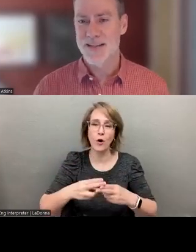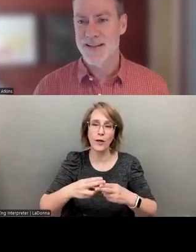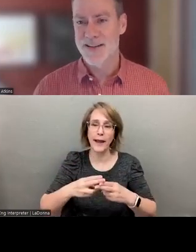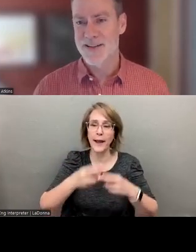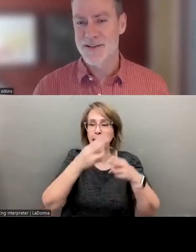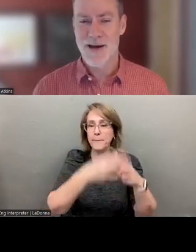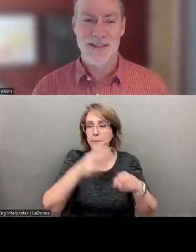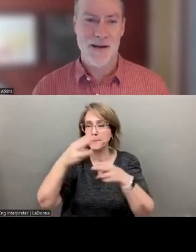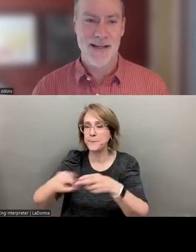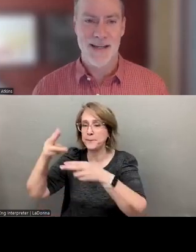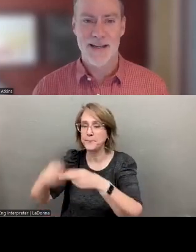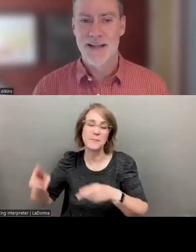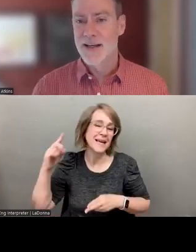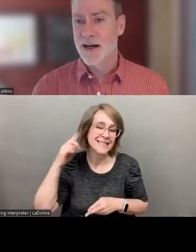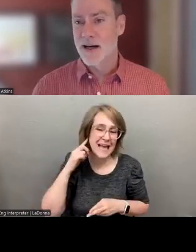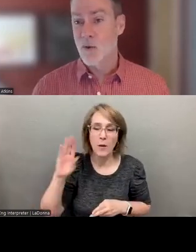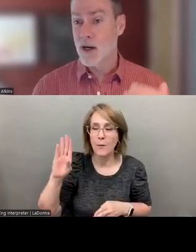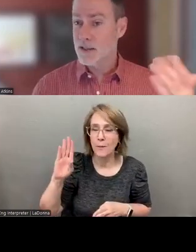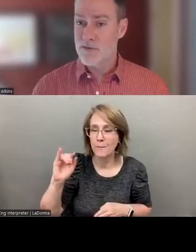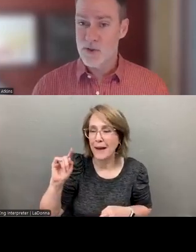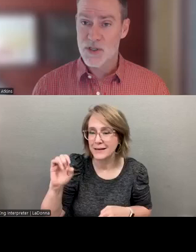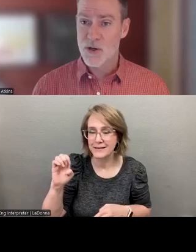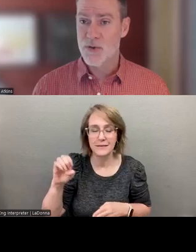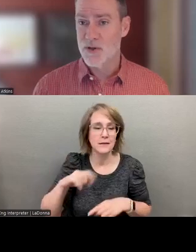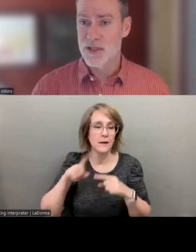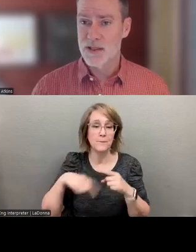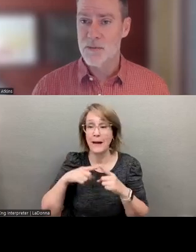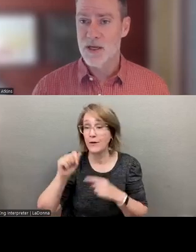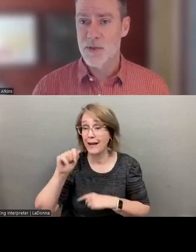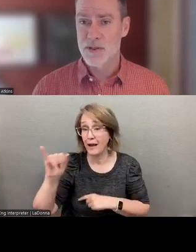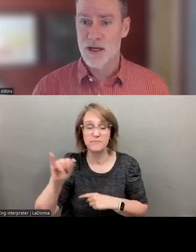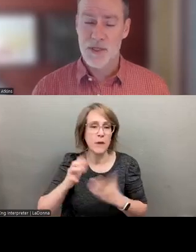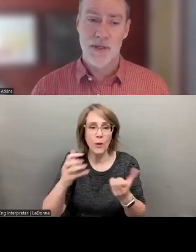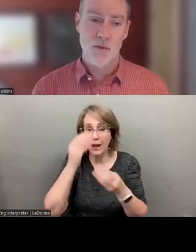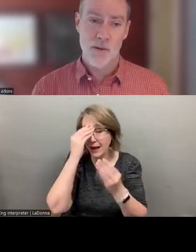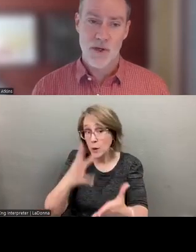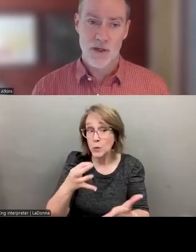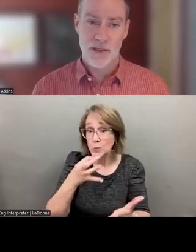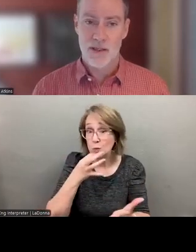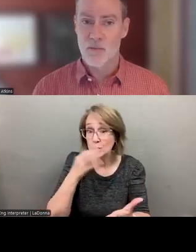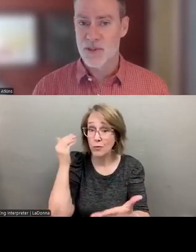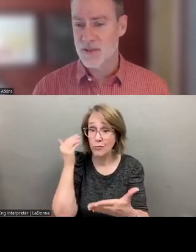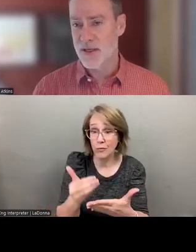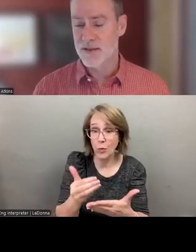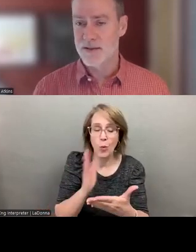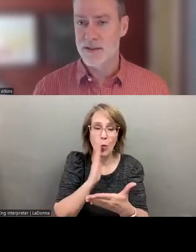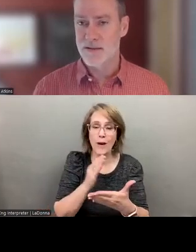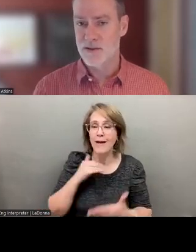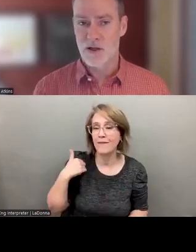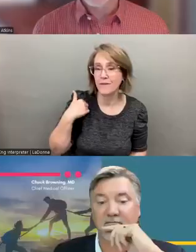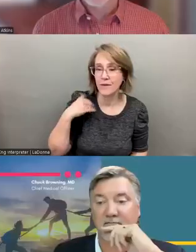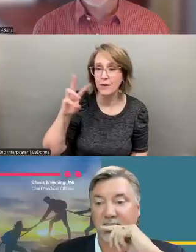um, in, uh, in the amount of time I get, uh, I wanted to let folks know that there's a upcoming, upcoming webinar that I'll participate